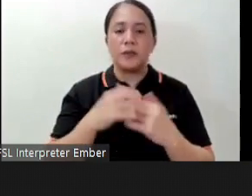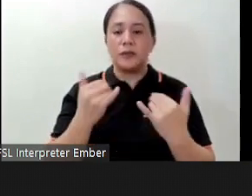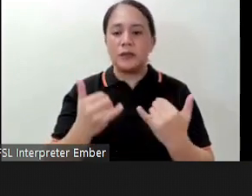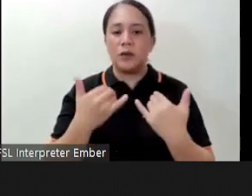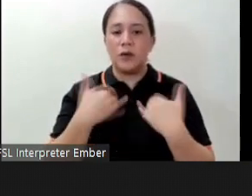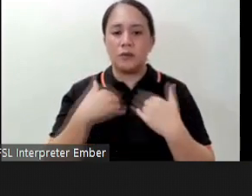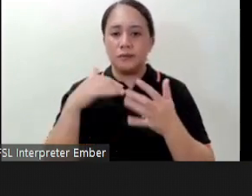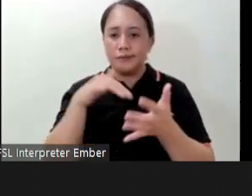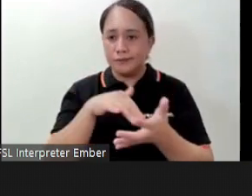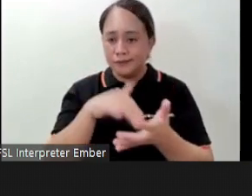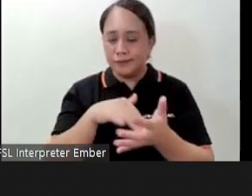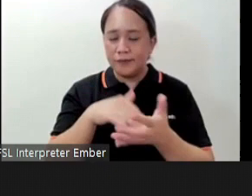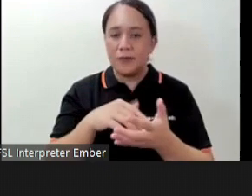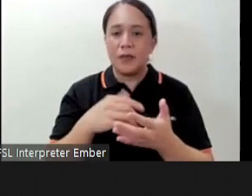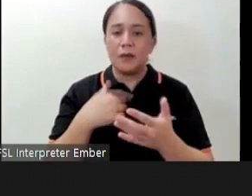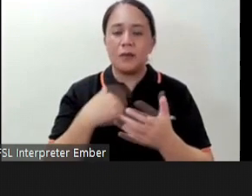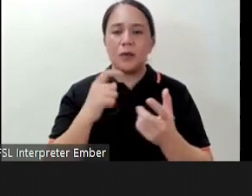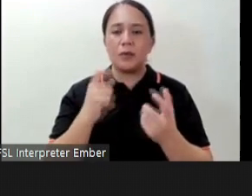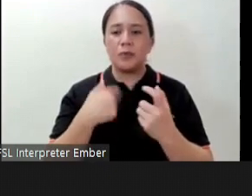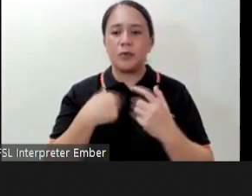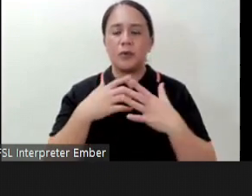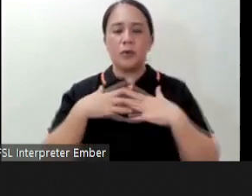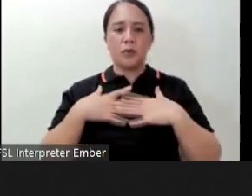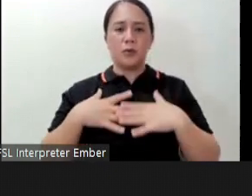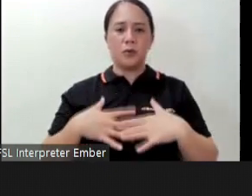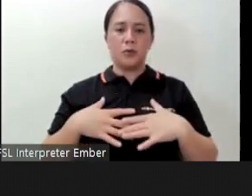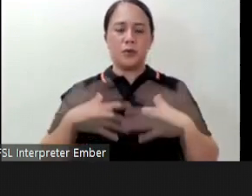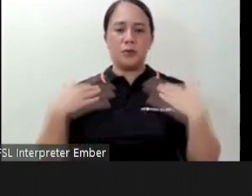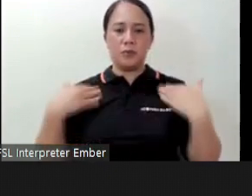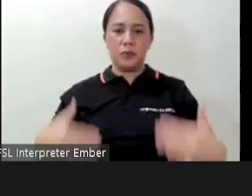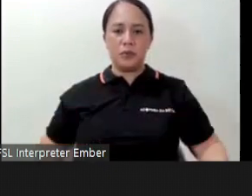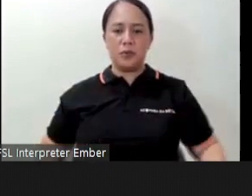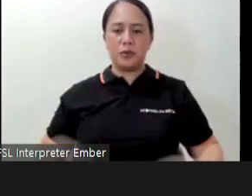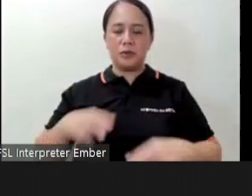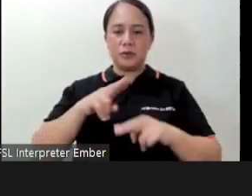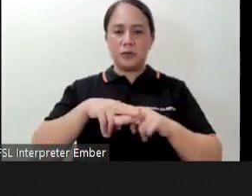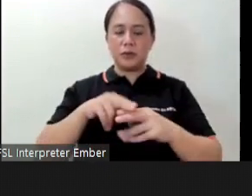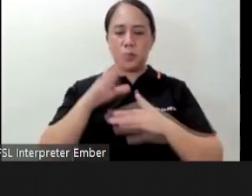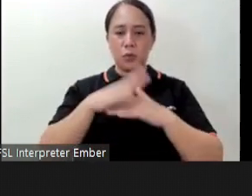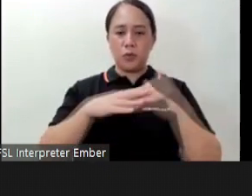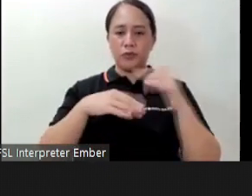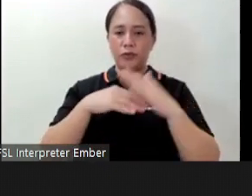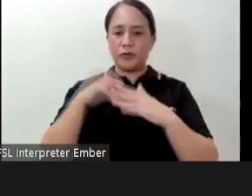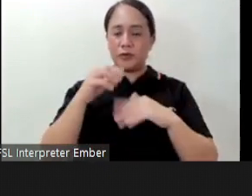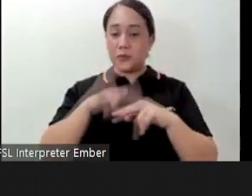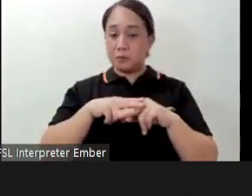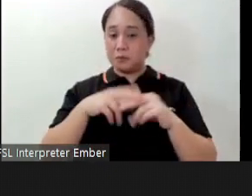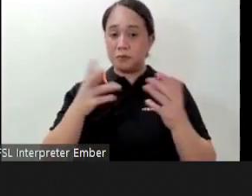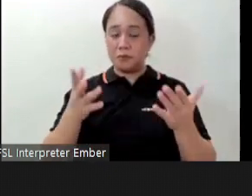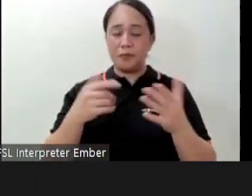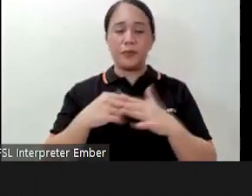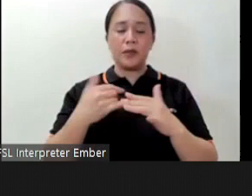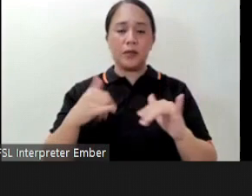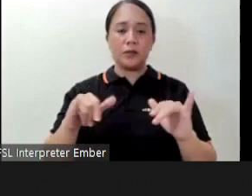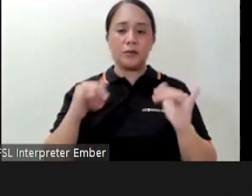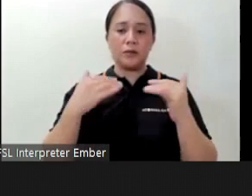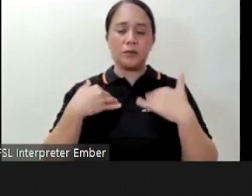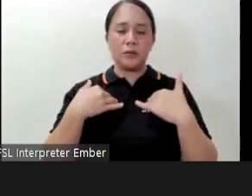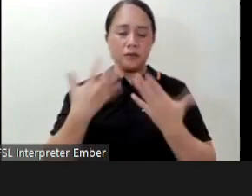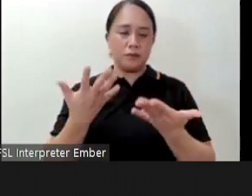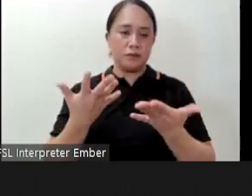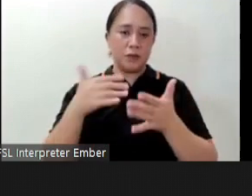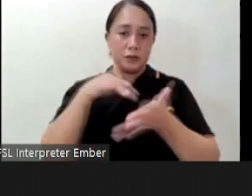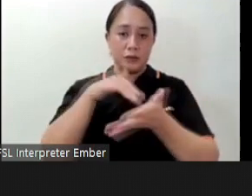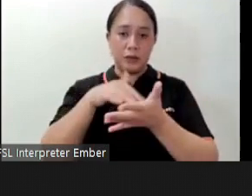studying I adjust my posture sit in a comfortable position or even invest in a good study place